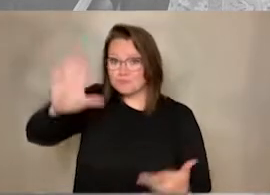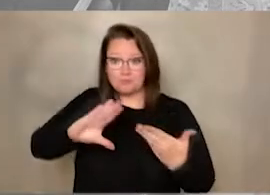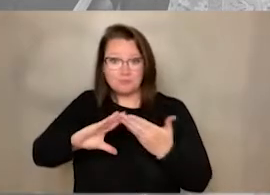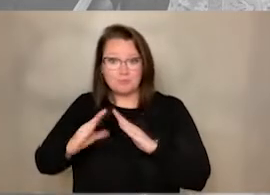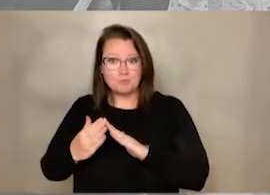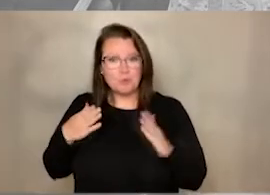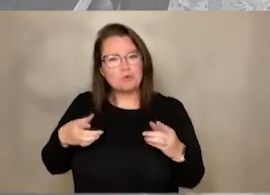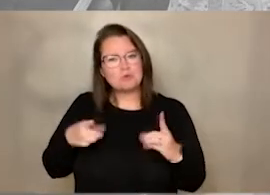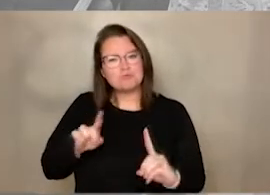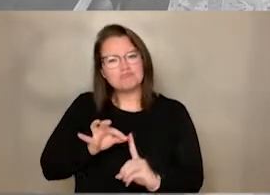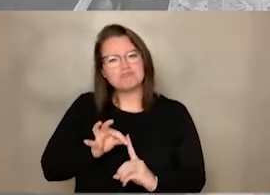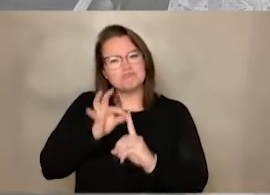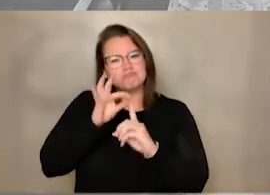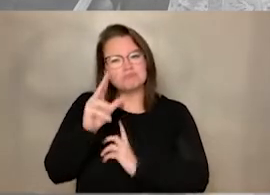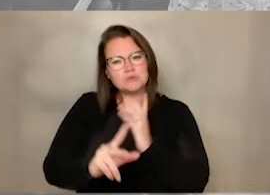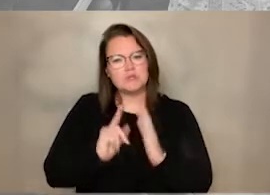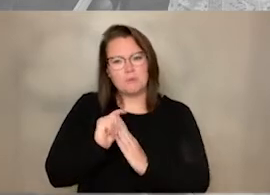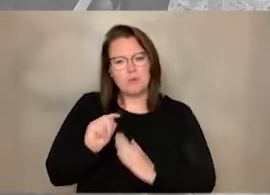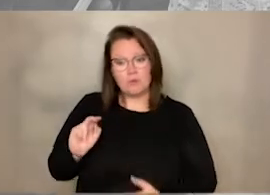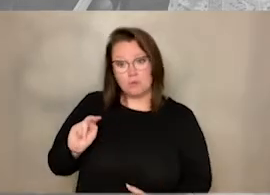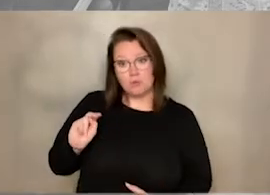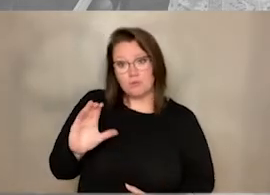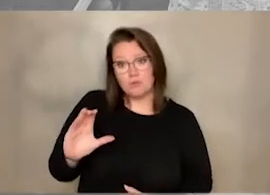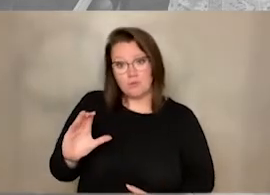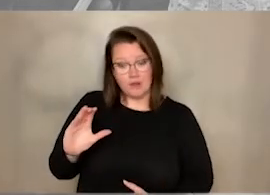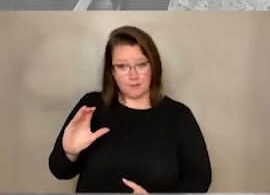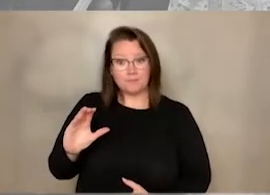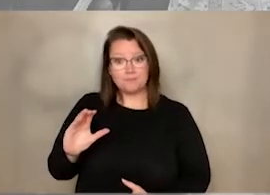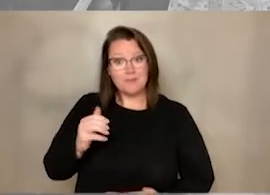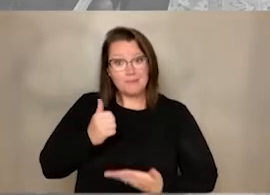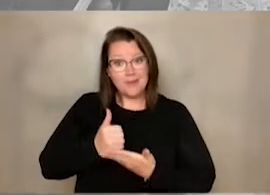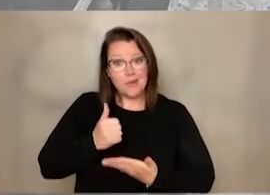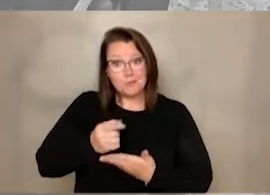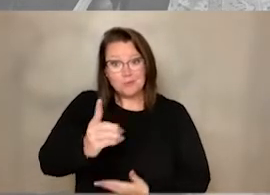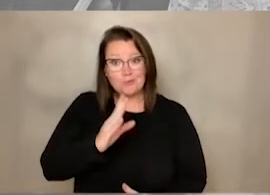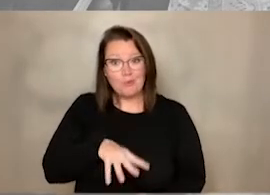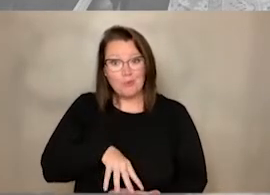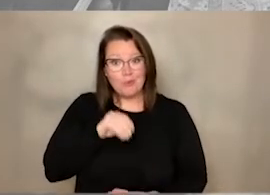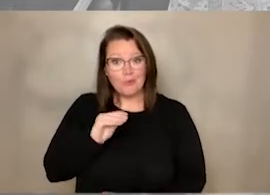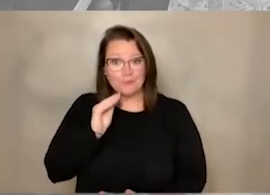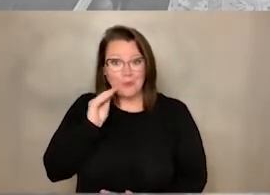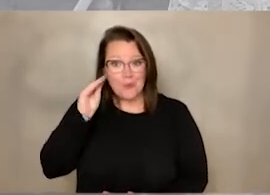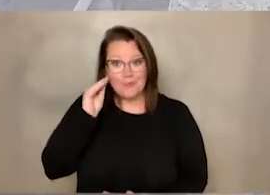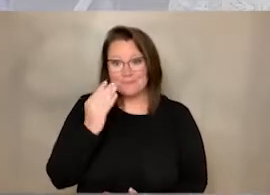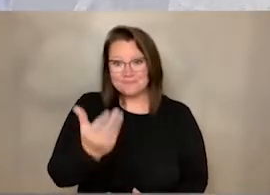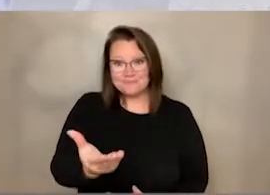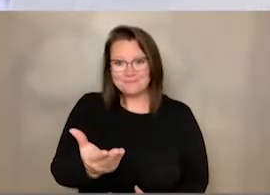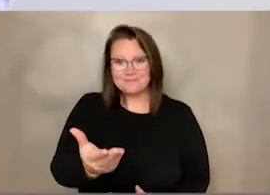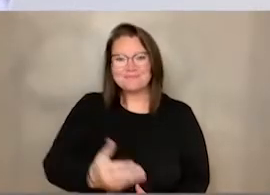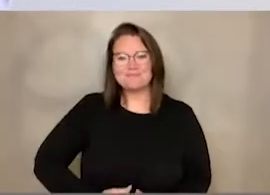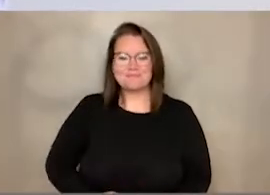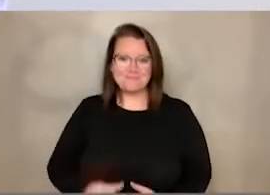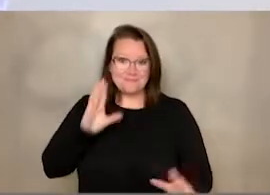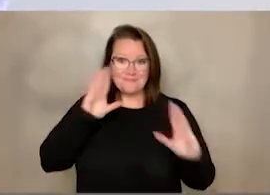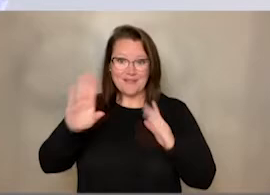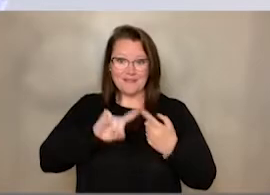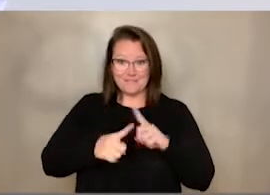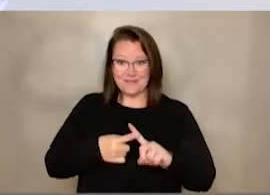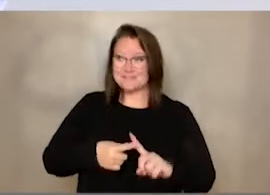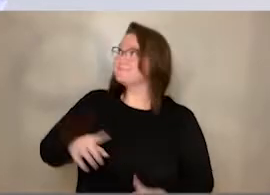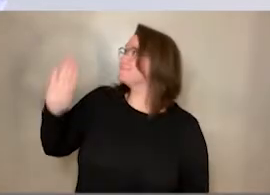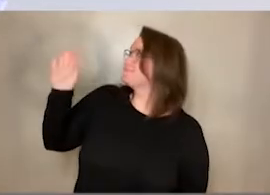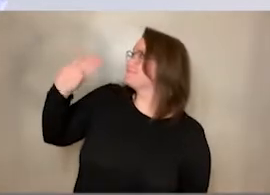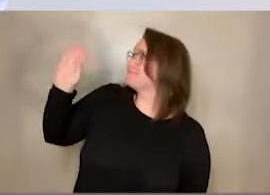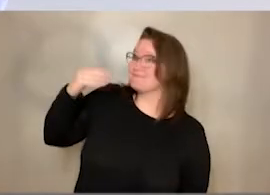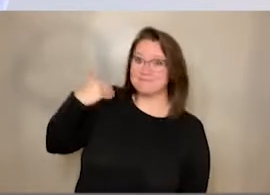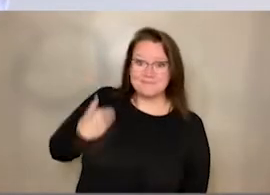during this unique and remarkable time in our state's history by helping you learn from right where you are. Hi, friends. Hi, Ms.